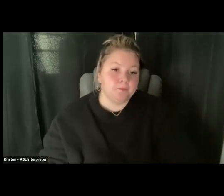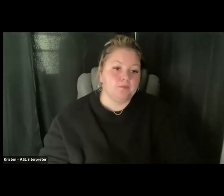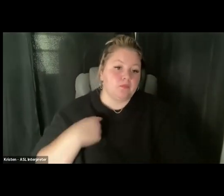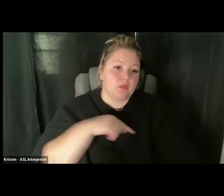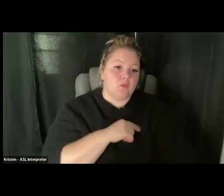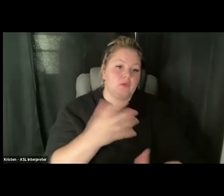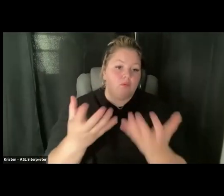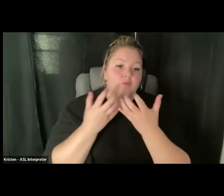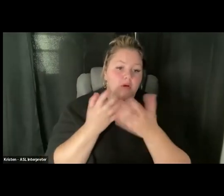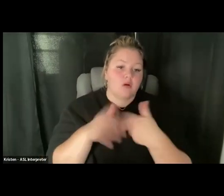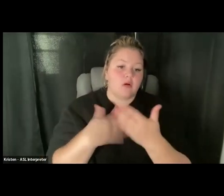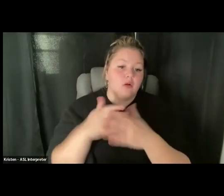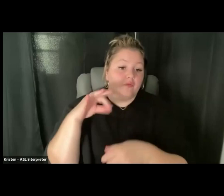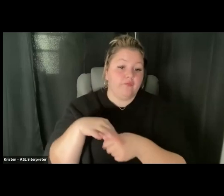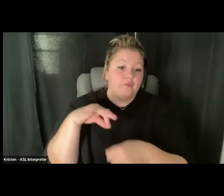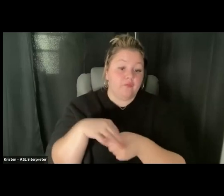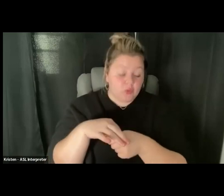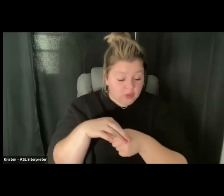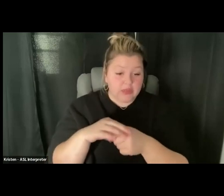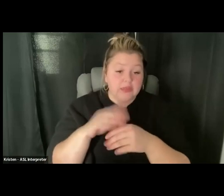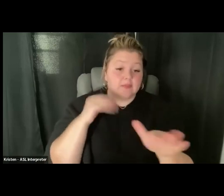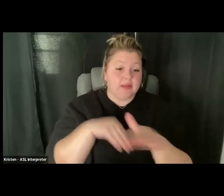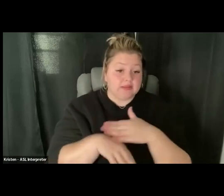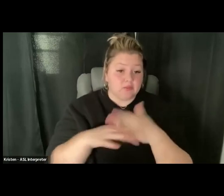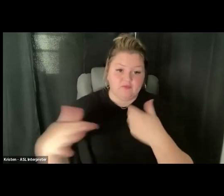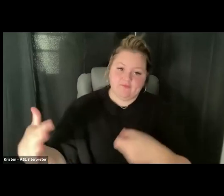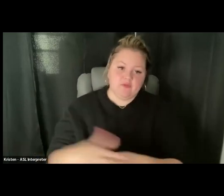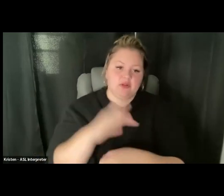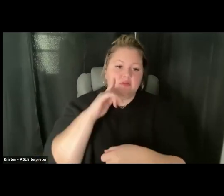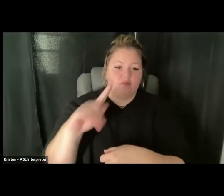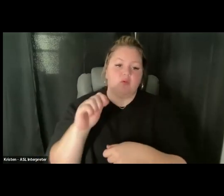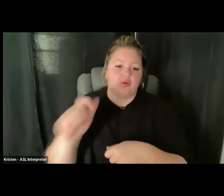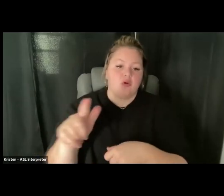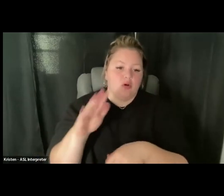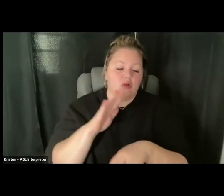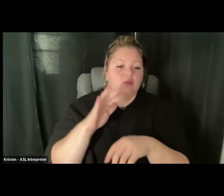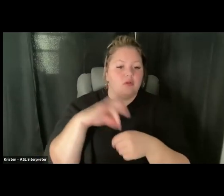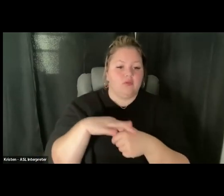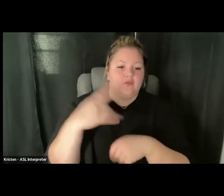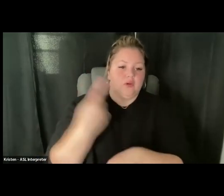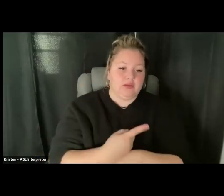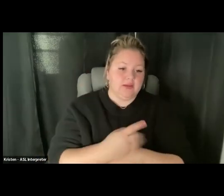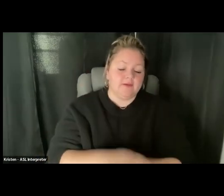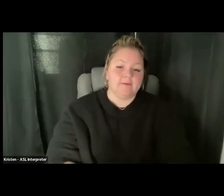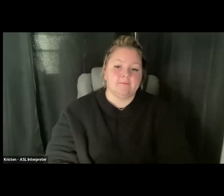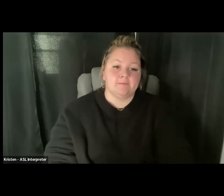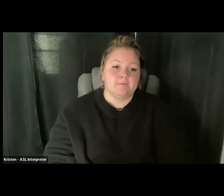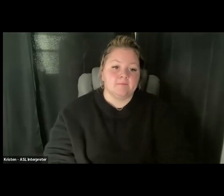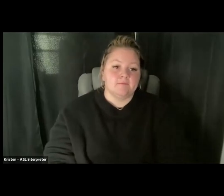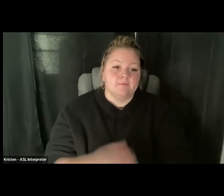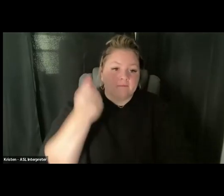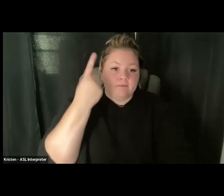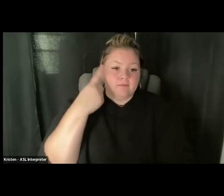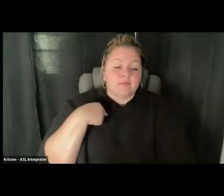person on election day. And that goes for early voting locations as well. I was in the town of